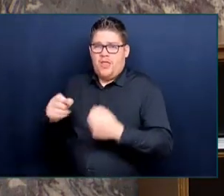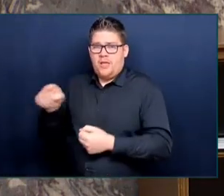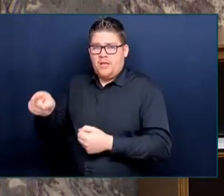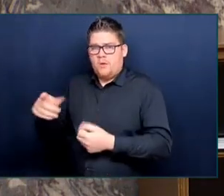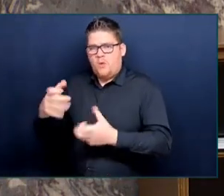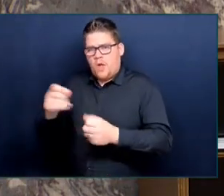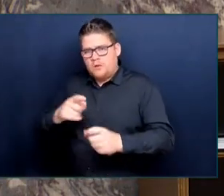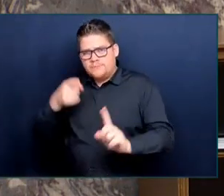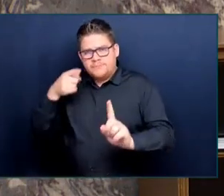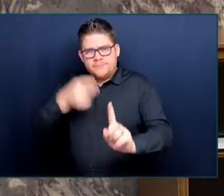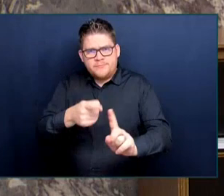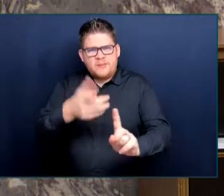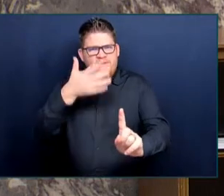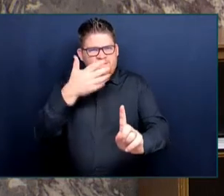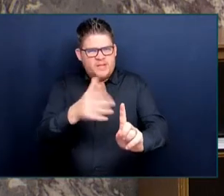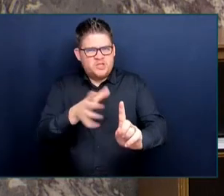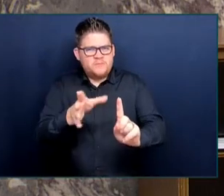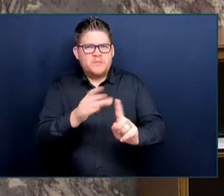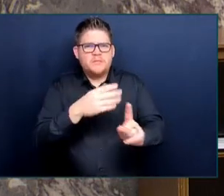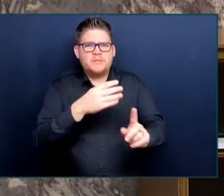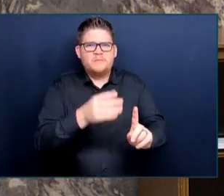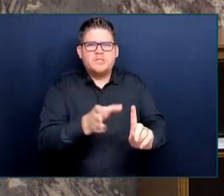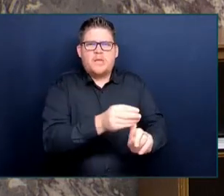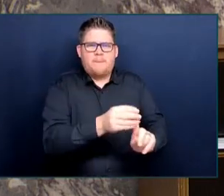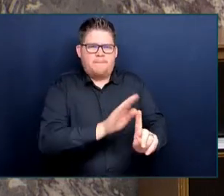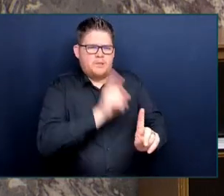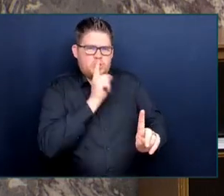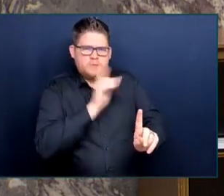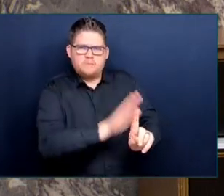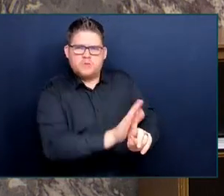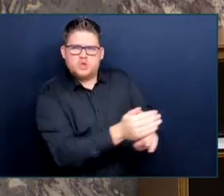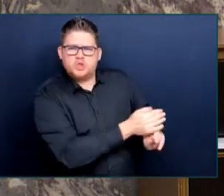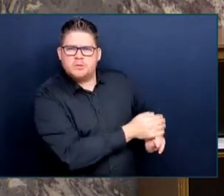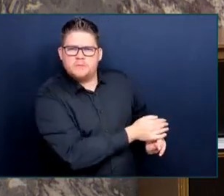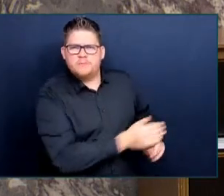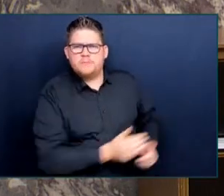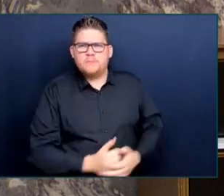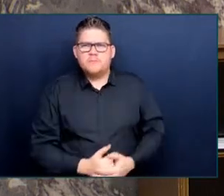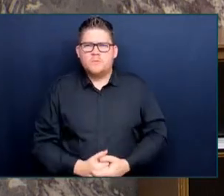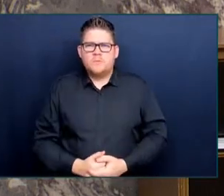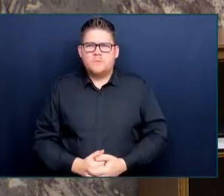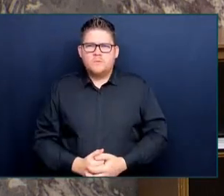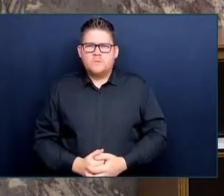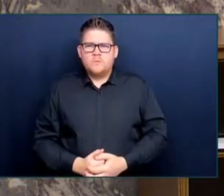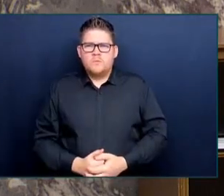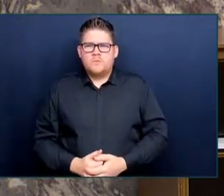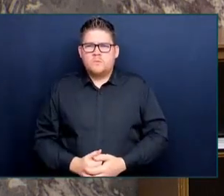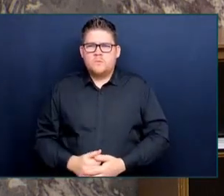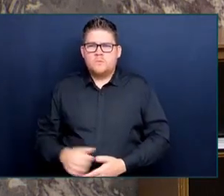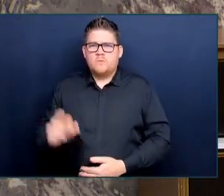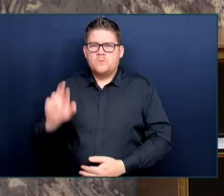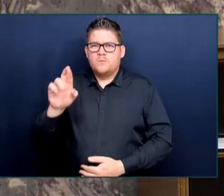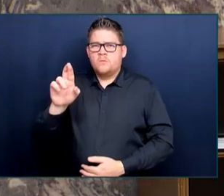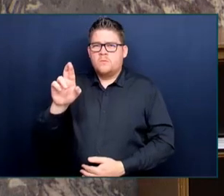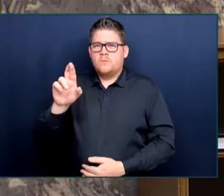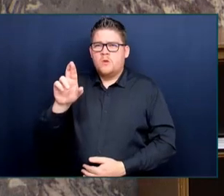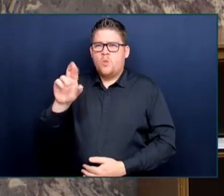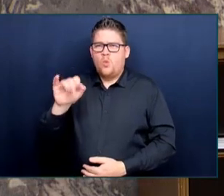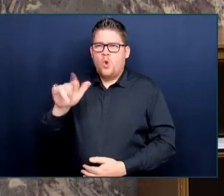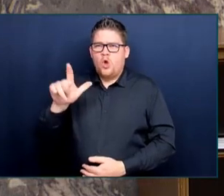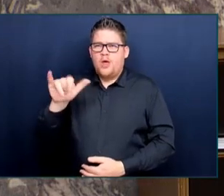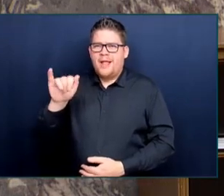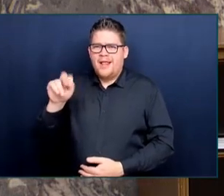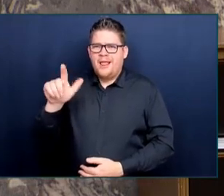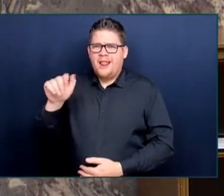silenced nurses at Royal Inland Hospital who are reporting to us multiple cold-white assaults and attempted